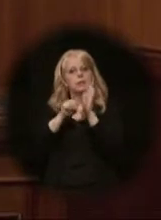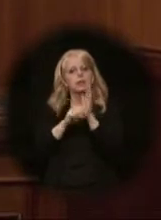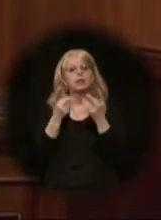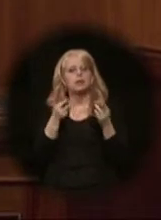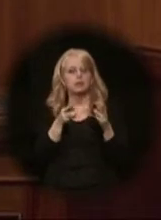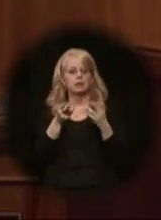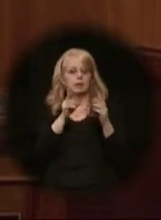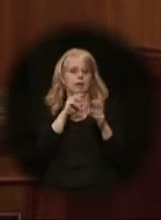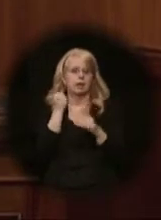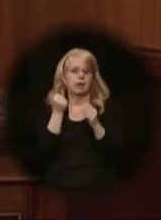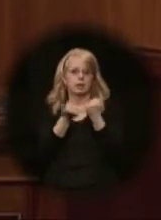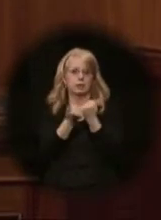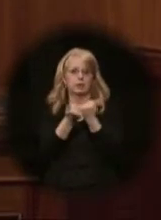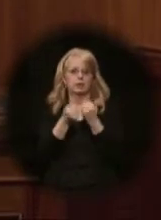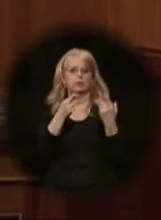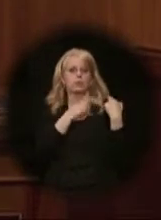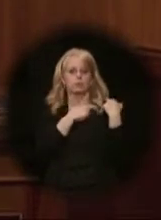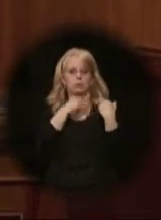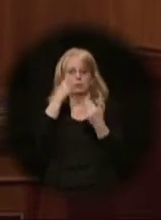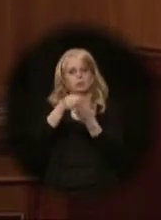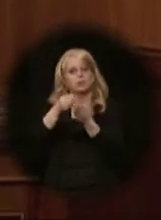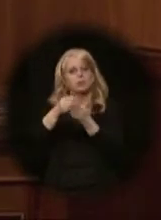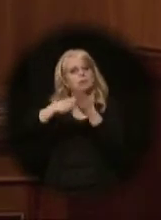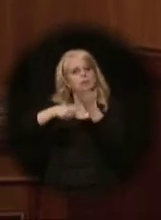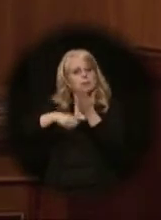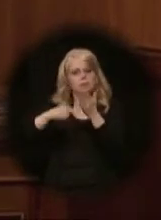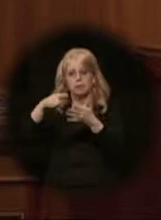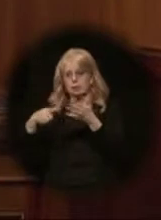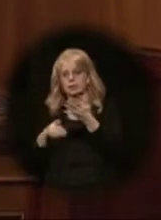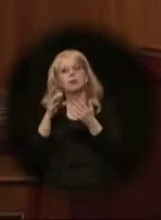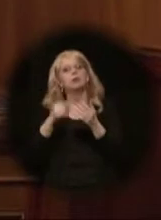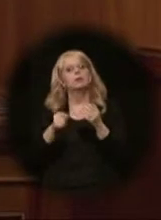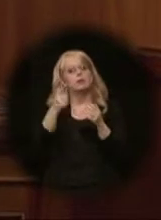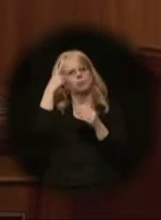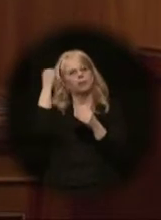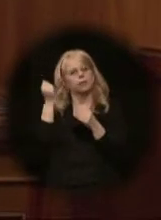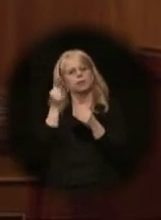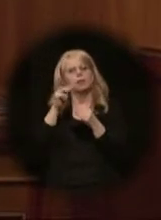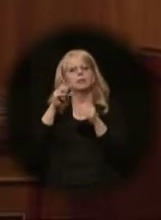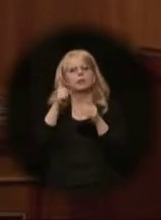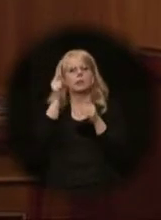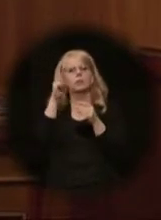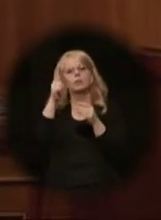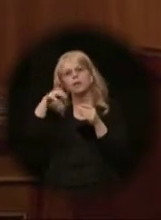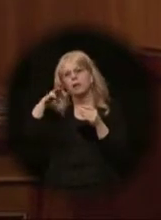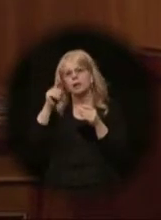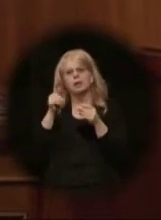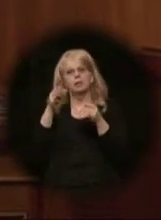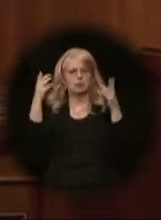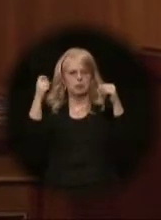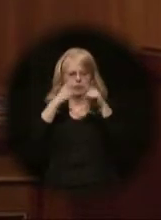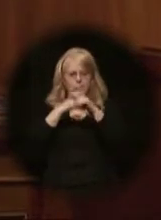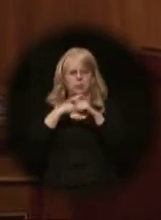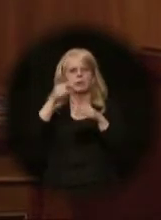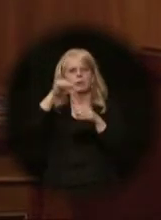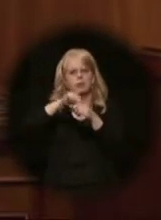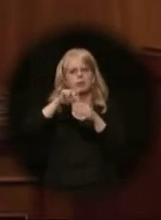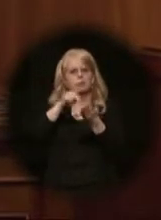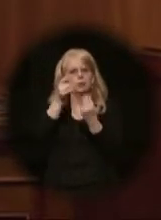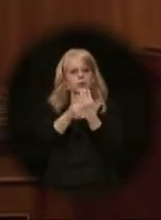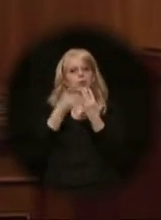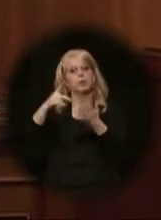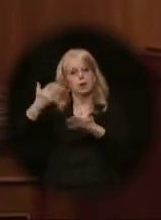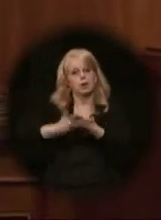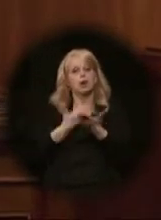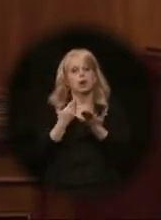for the people's royalties and taxes. You know, because a liquefied natural gas project is so complex, we hired some of the world's most